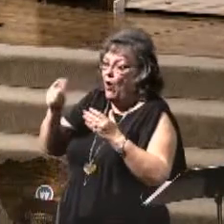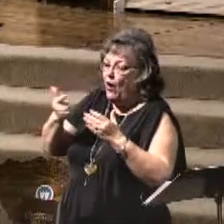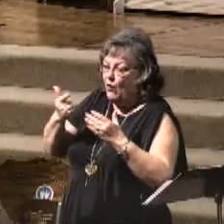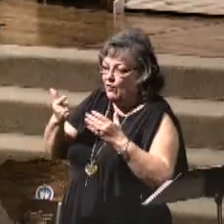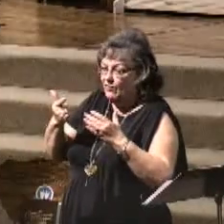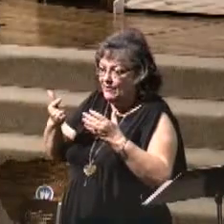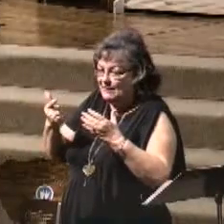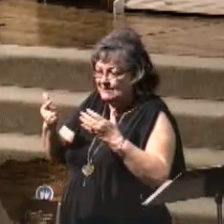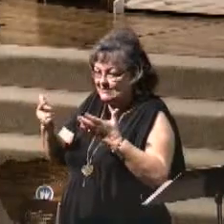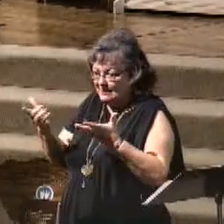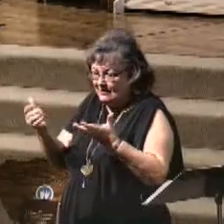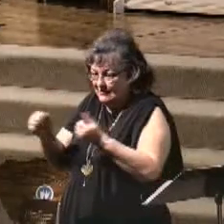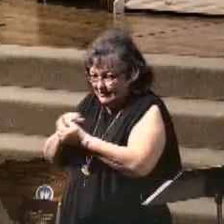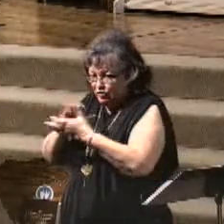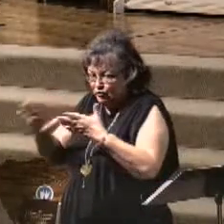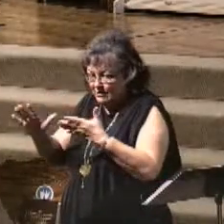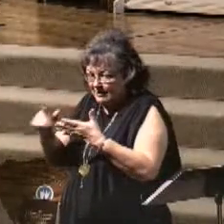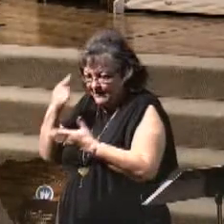is the cause.